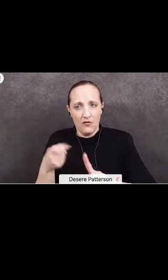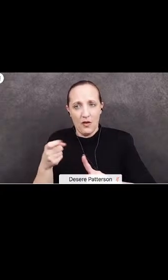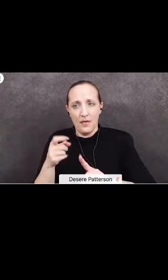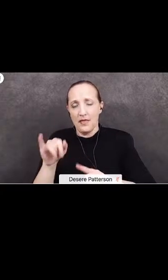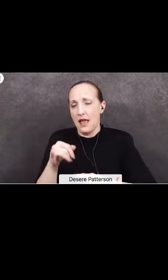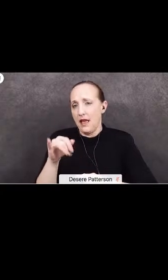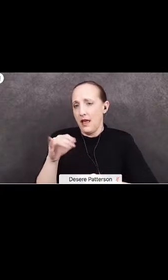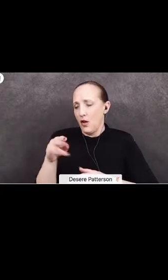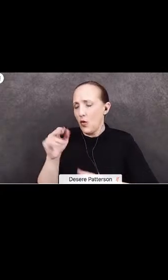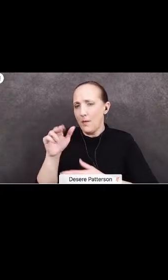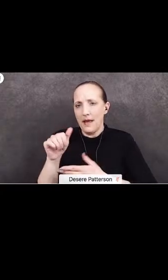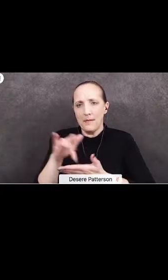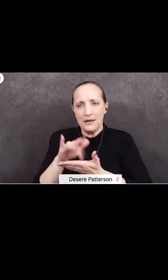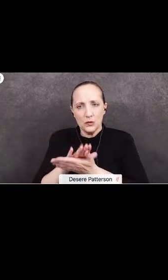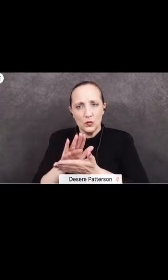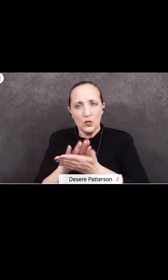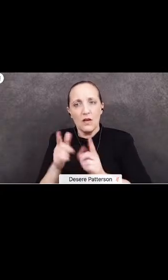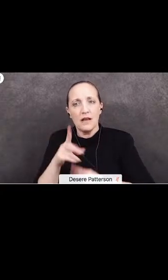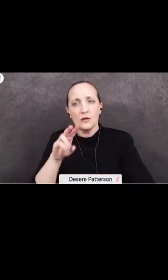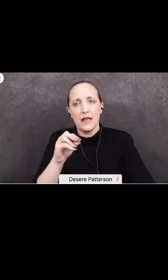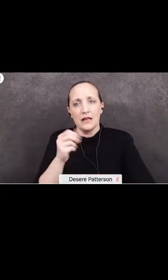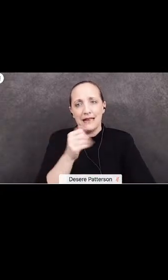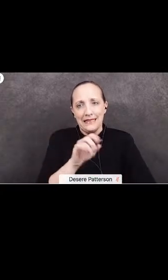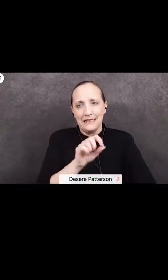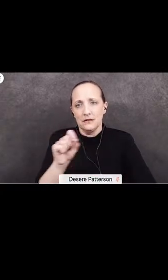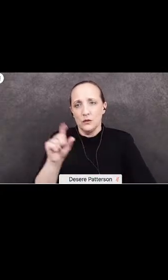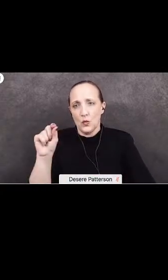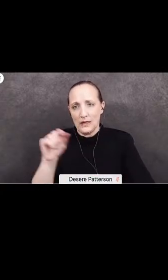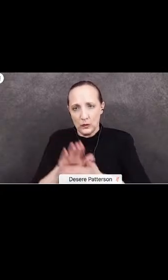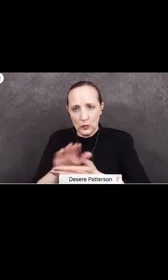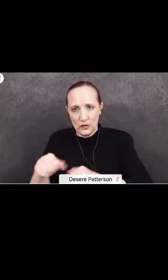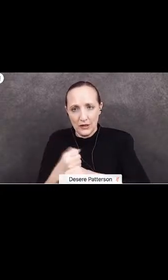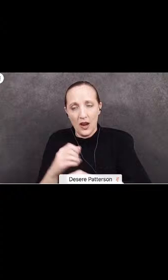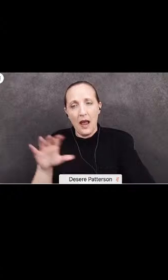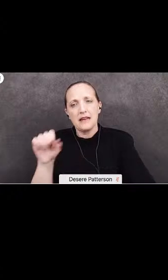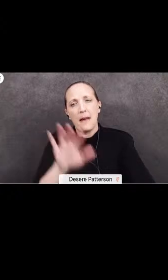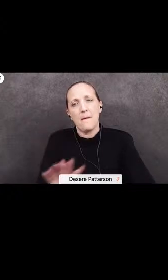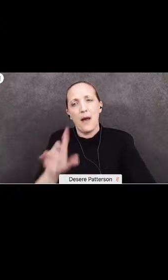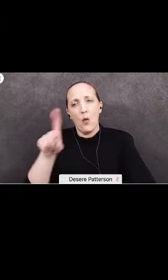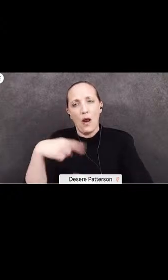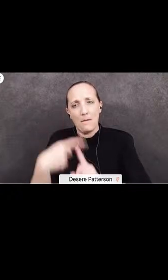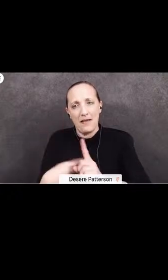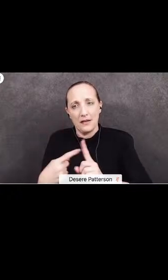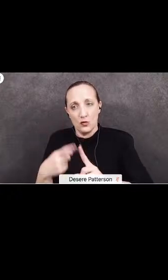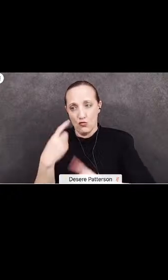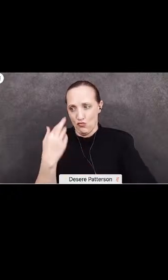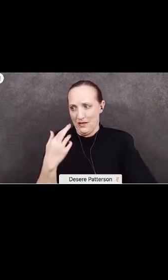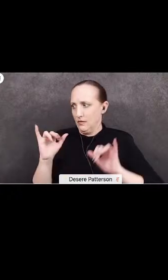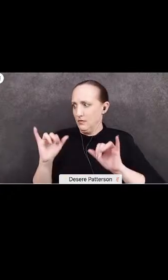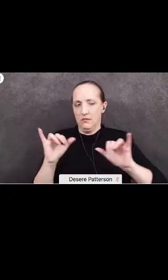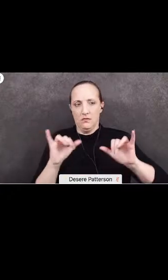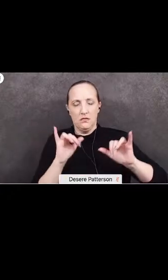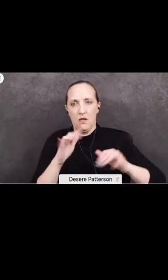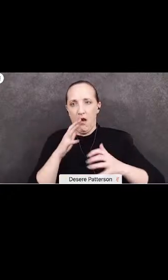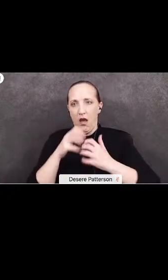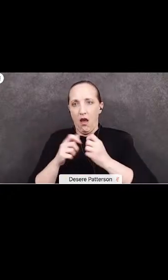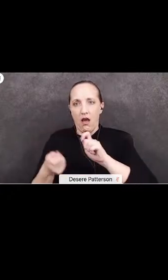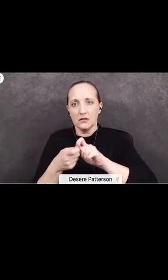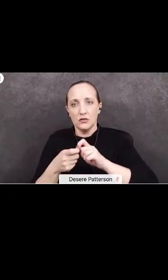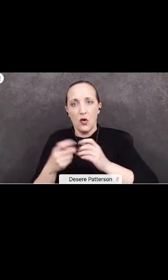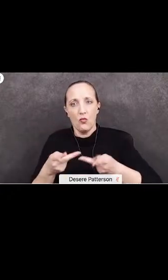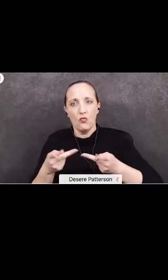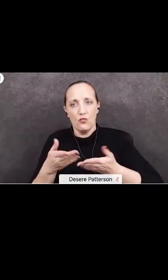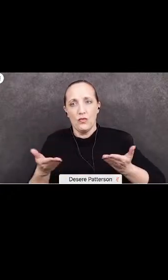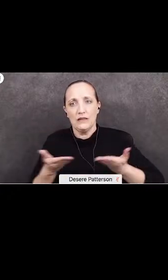Middle School at the beginning of the 2019-20 school year. It took about a month to realize that there was a hostile presence here. In my 10 years of